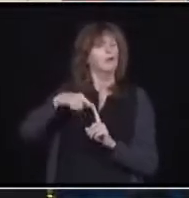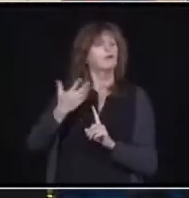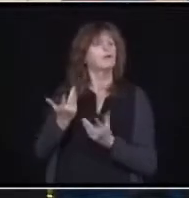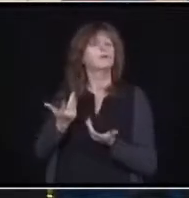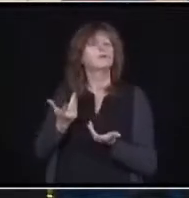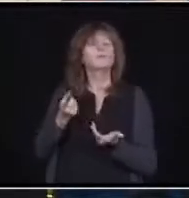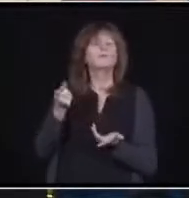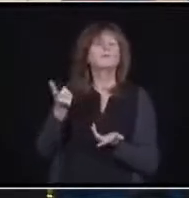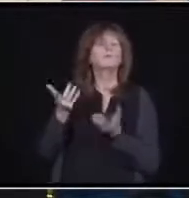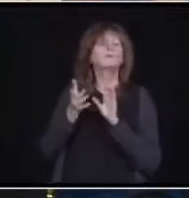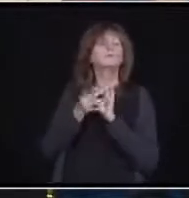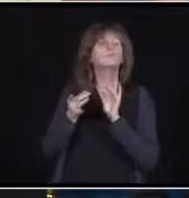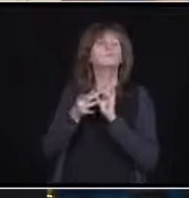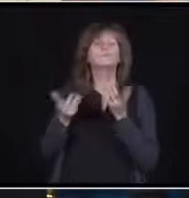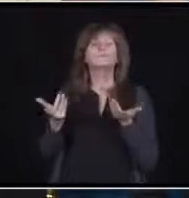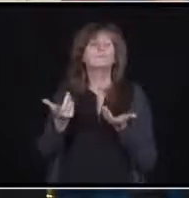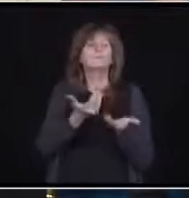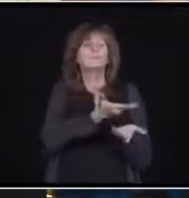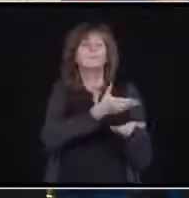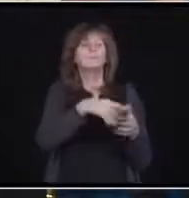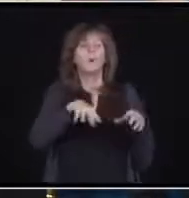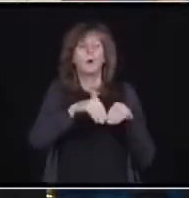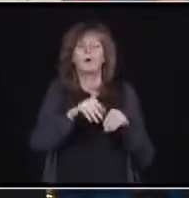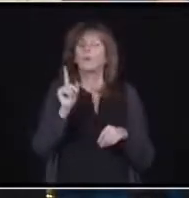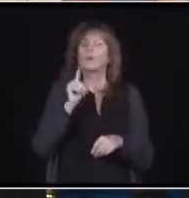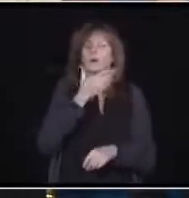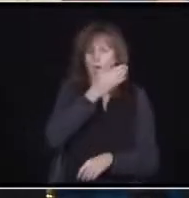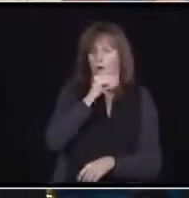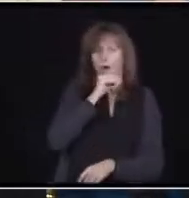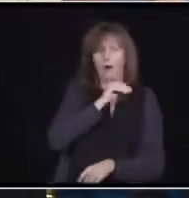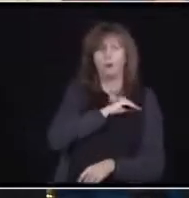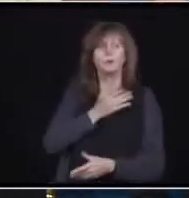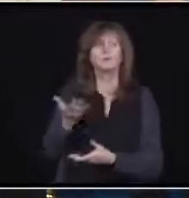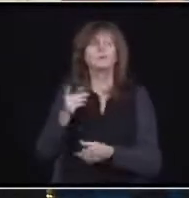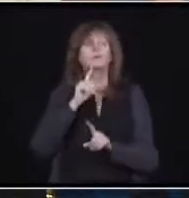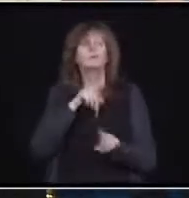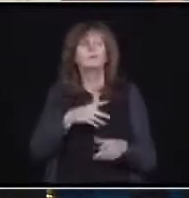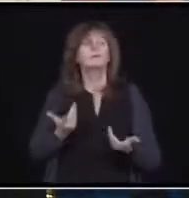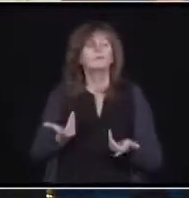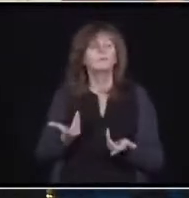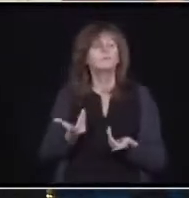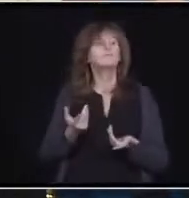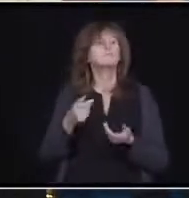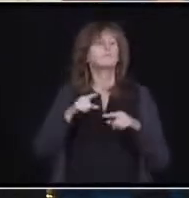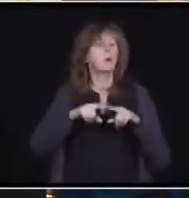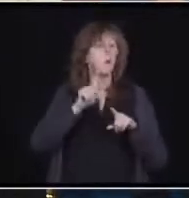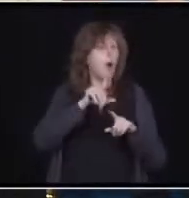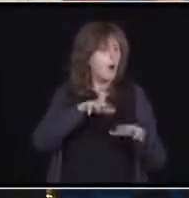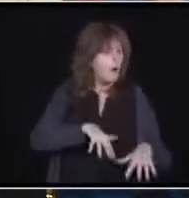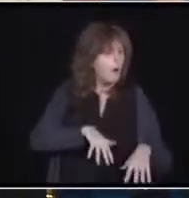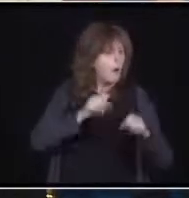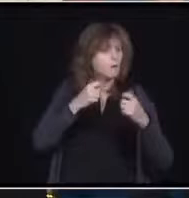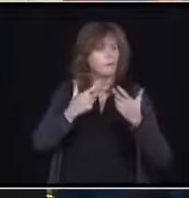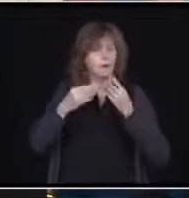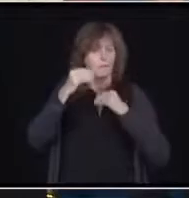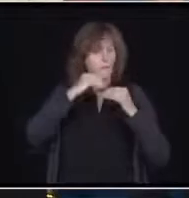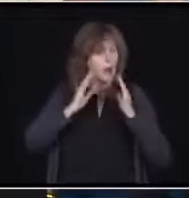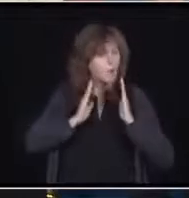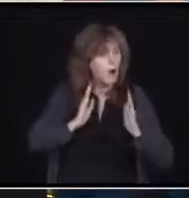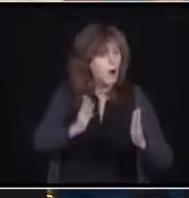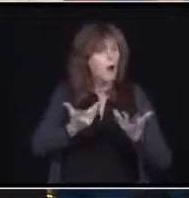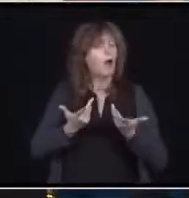Well, I think no matter where they have it, they have it at a function somewhere, be it a convention hall or banquet hall. It's their